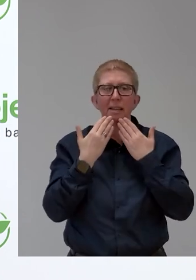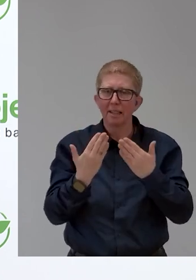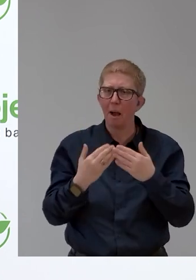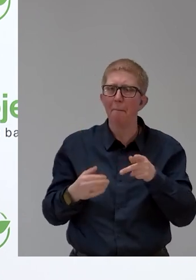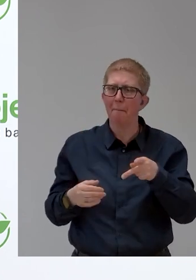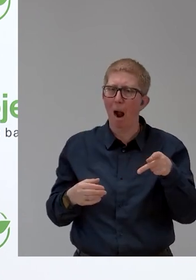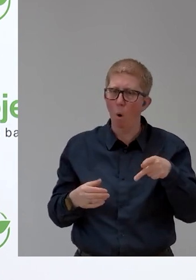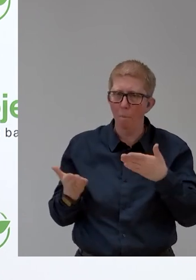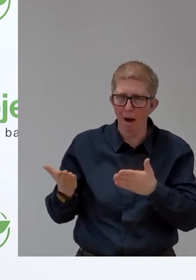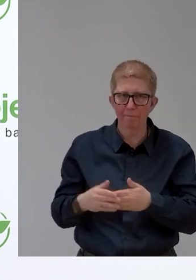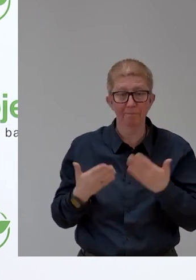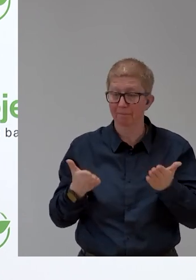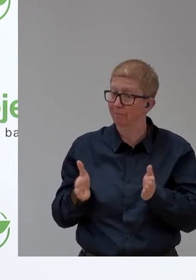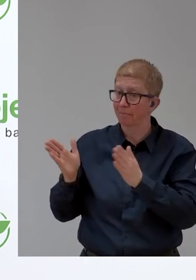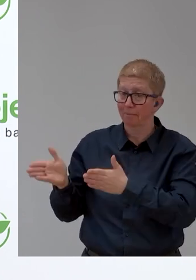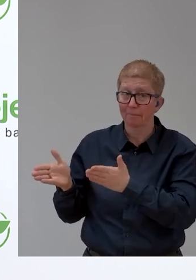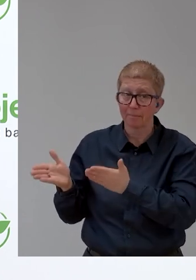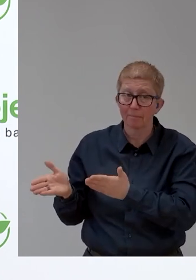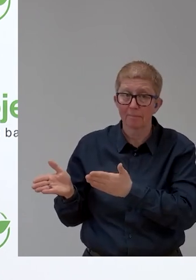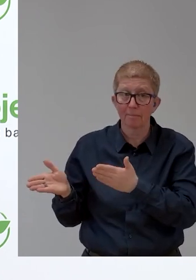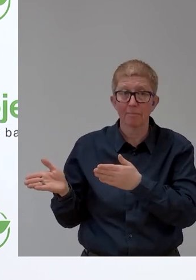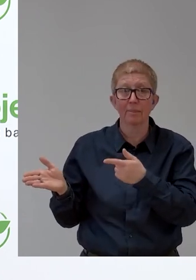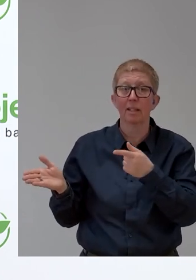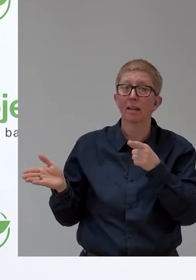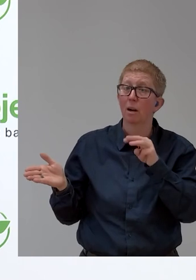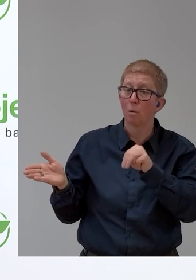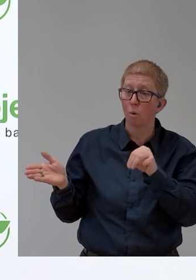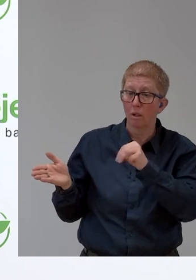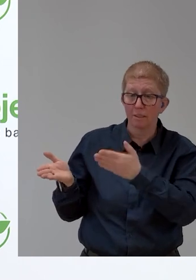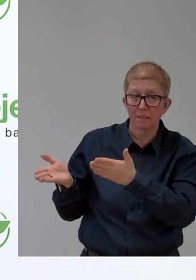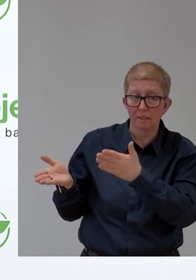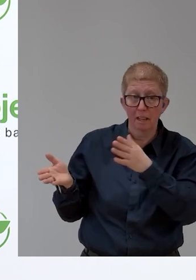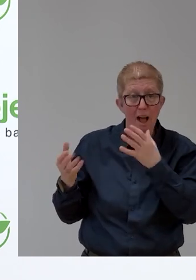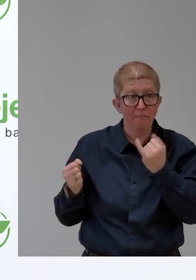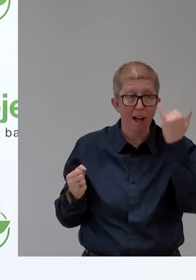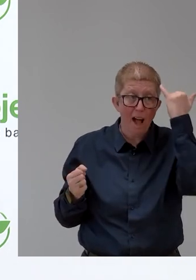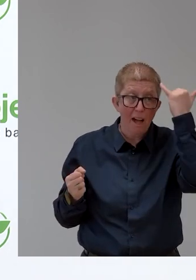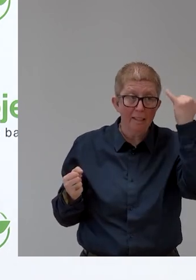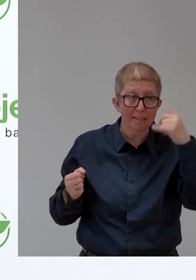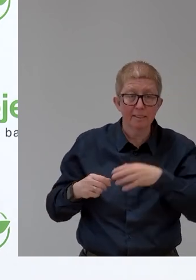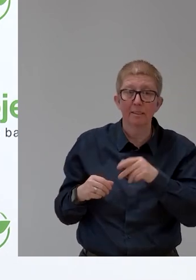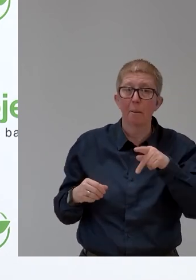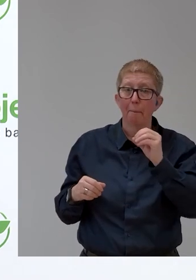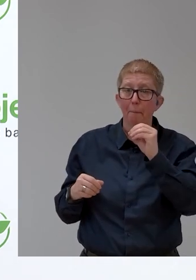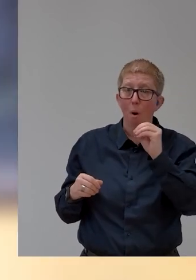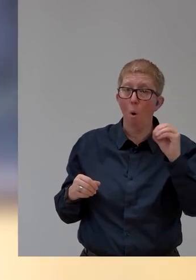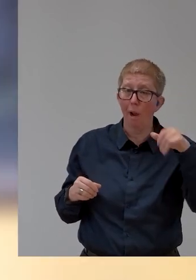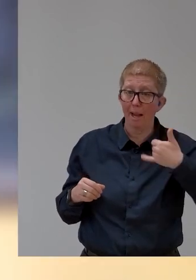thoughts from your side? Any takeaways when you watched this almost full hour now with us?